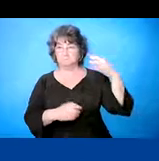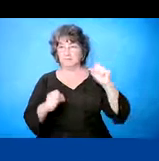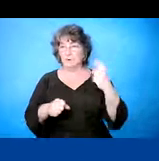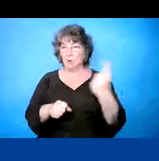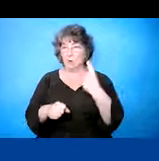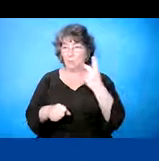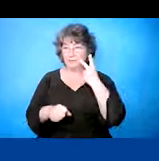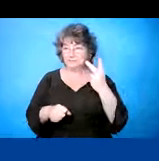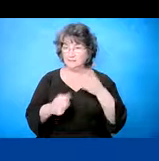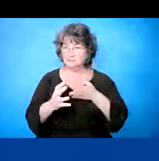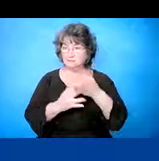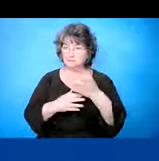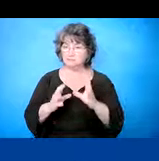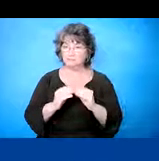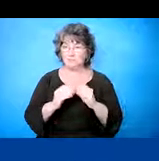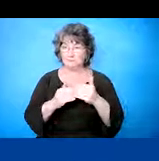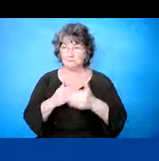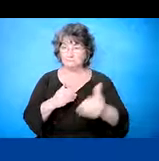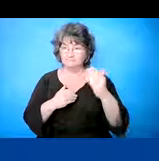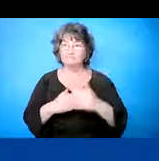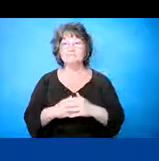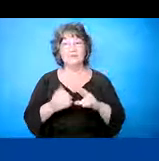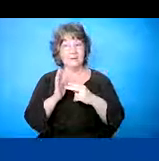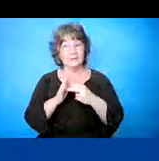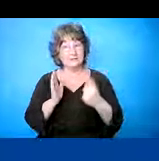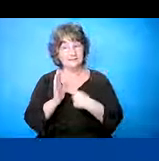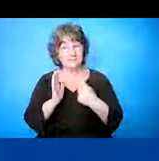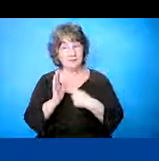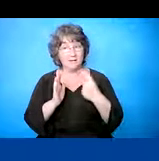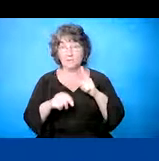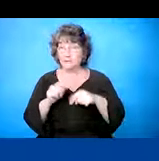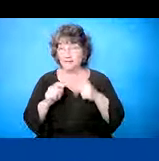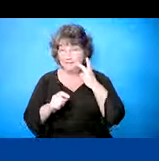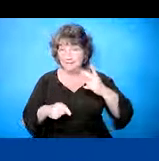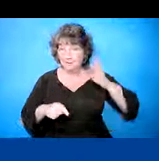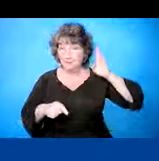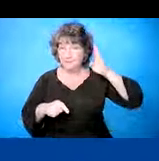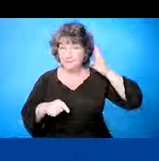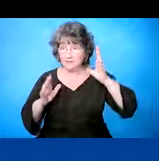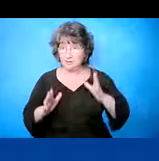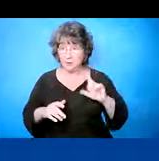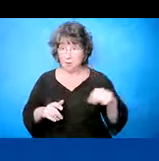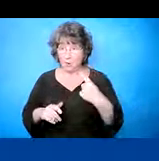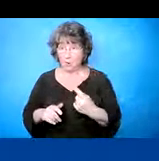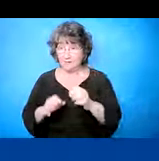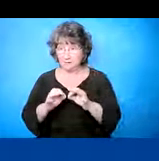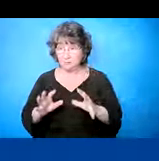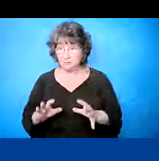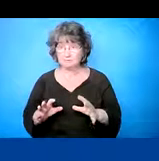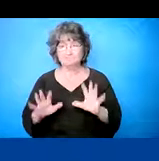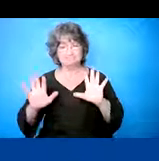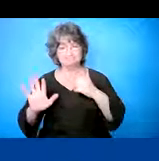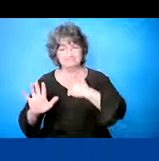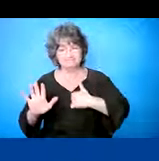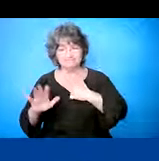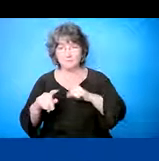the complete presentation. That means that sometimes it is possible that we don't the presenters. Disculpen